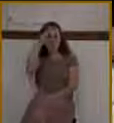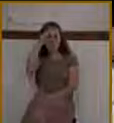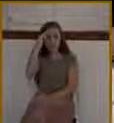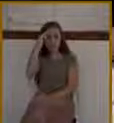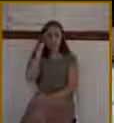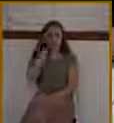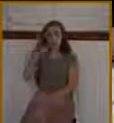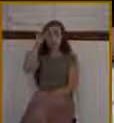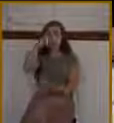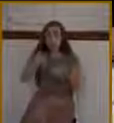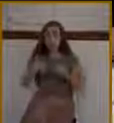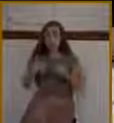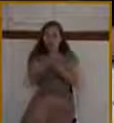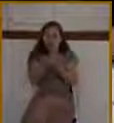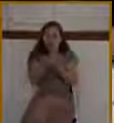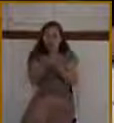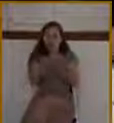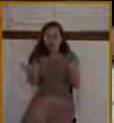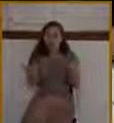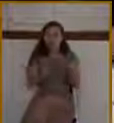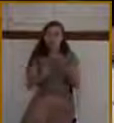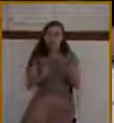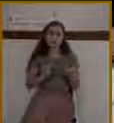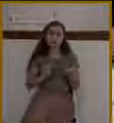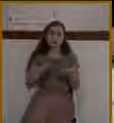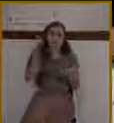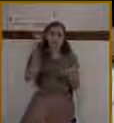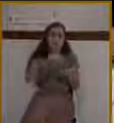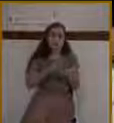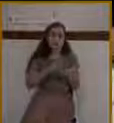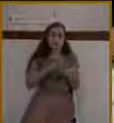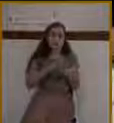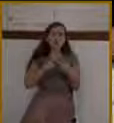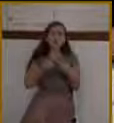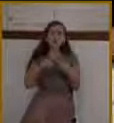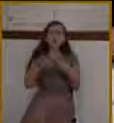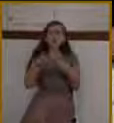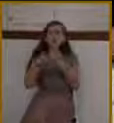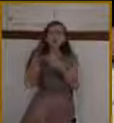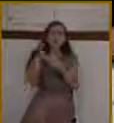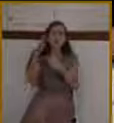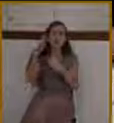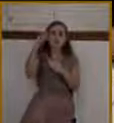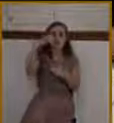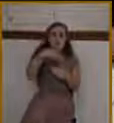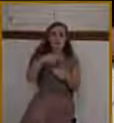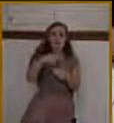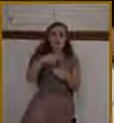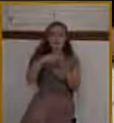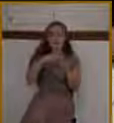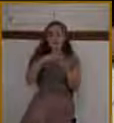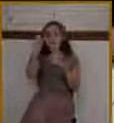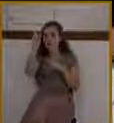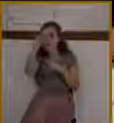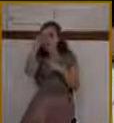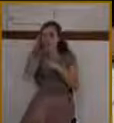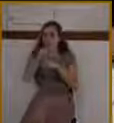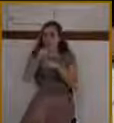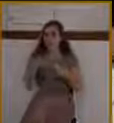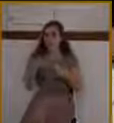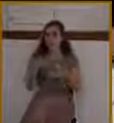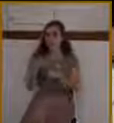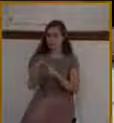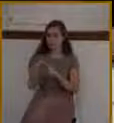have greater materials, not only was it more beautiful, but what did the temple of Solomon have? The glory of God.